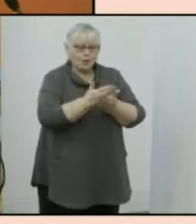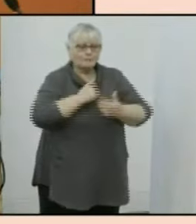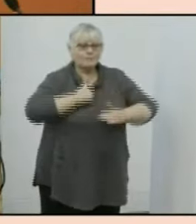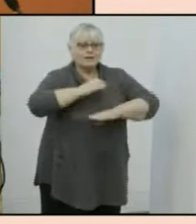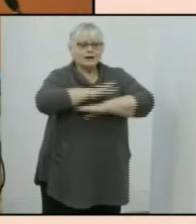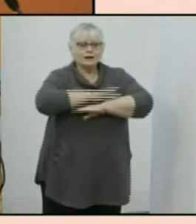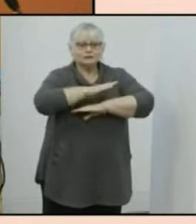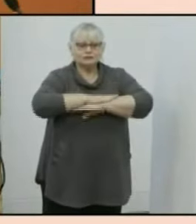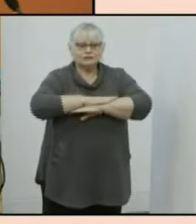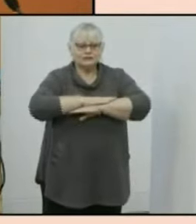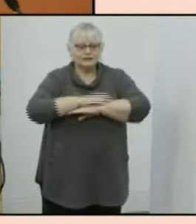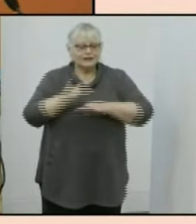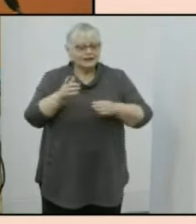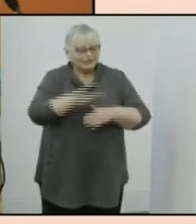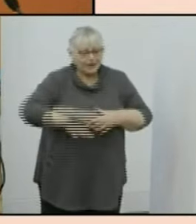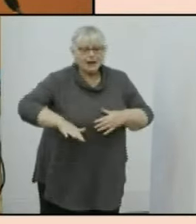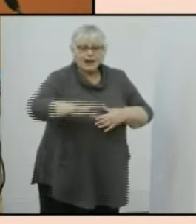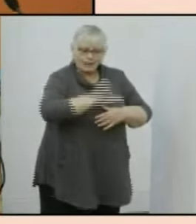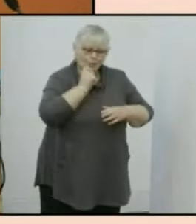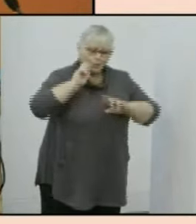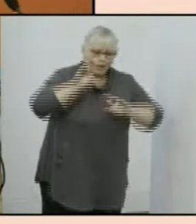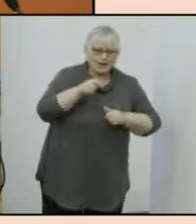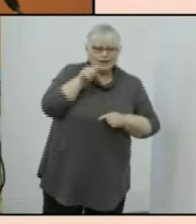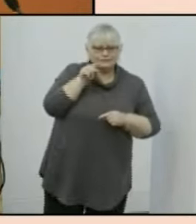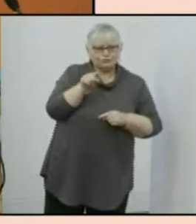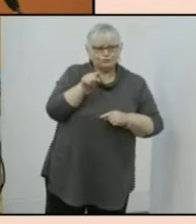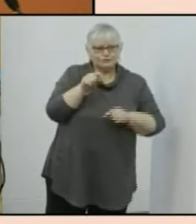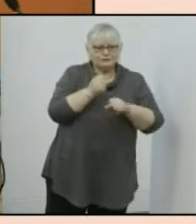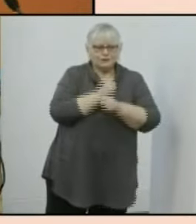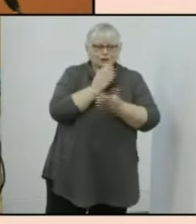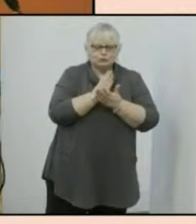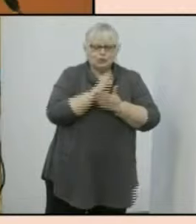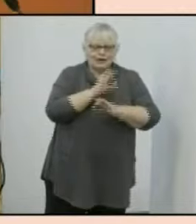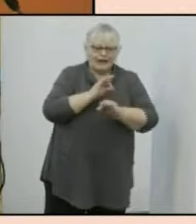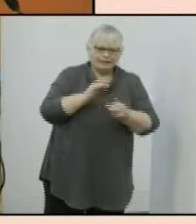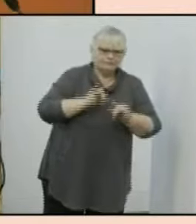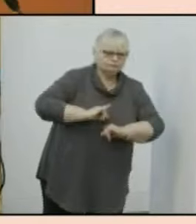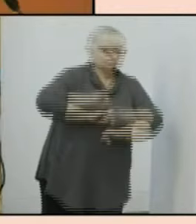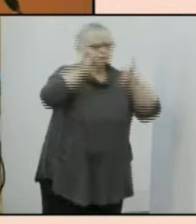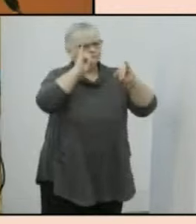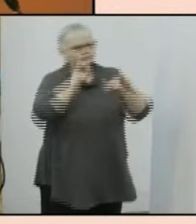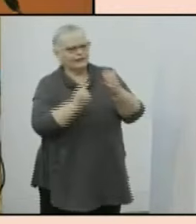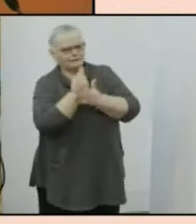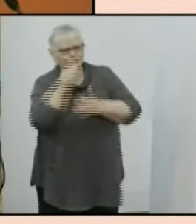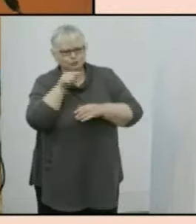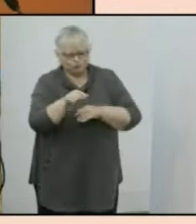that the land will look after you to make sure that nothing really physical happens to you in a bad way